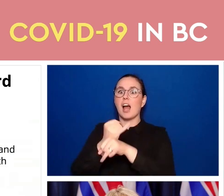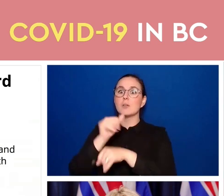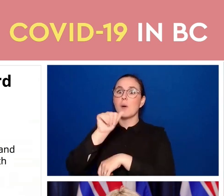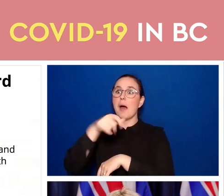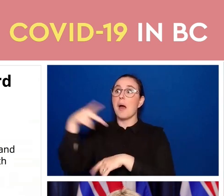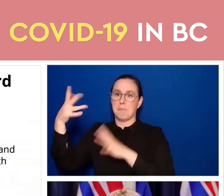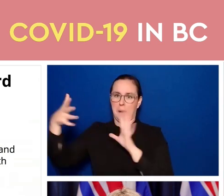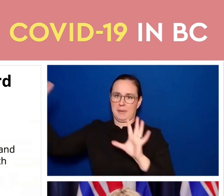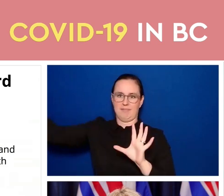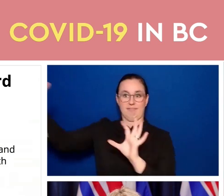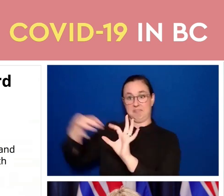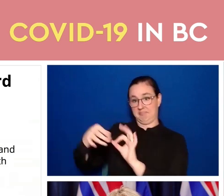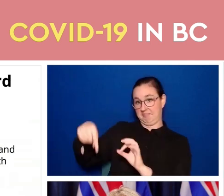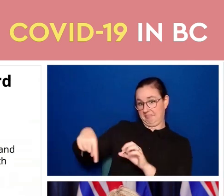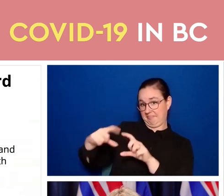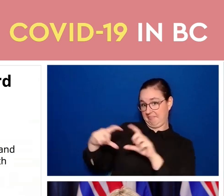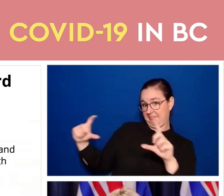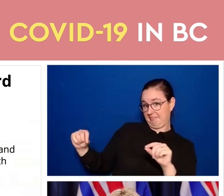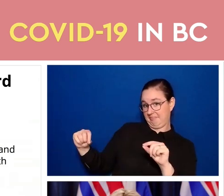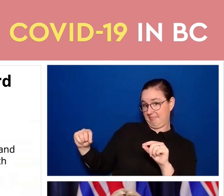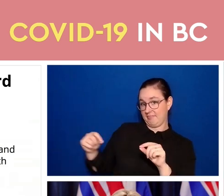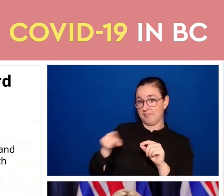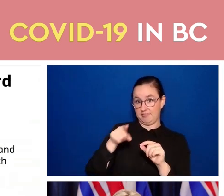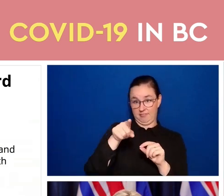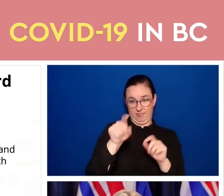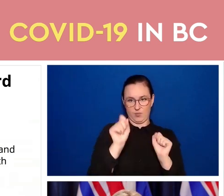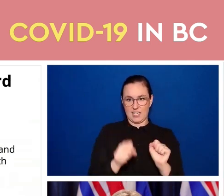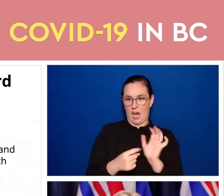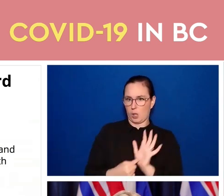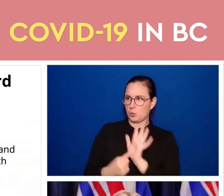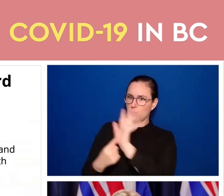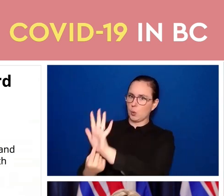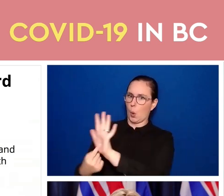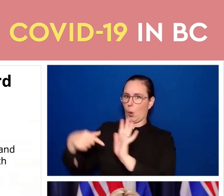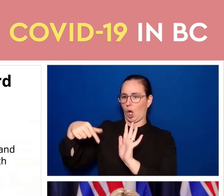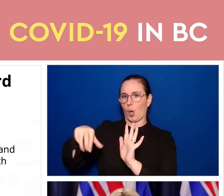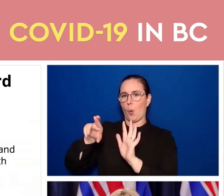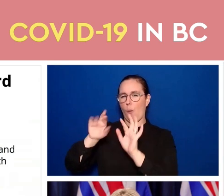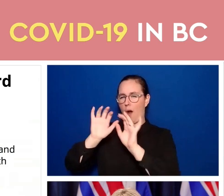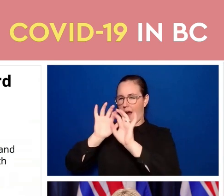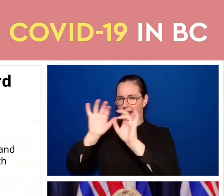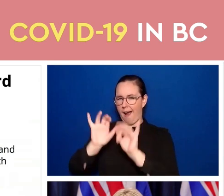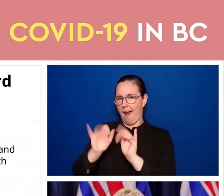code with the needed information that you'll need to travel internationally once that is